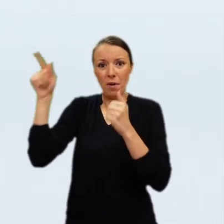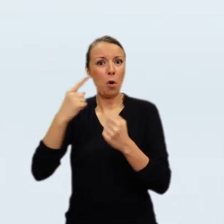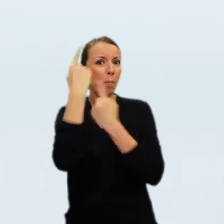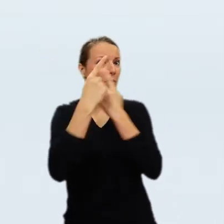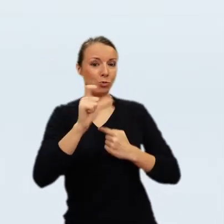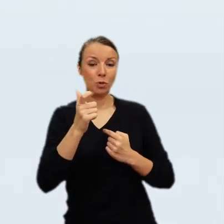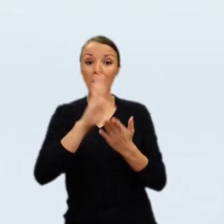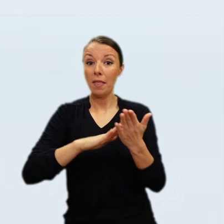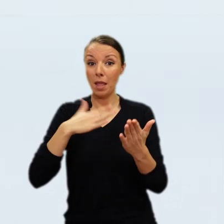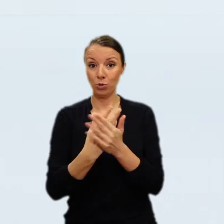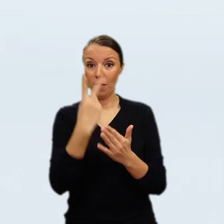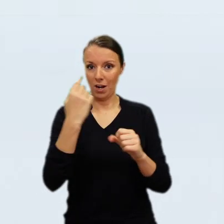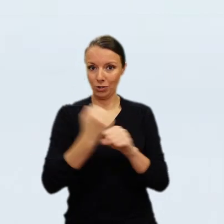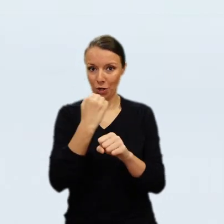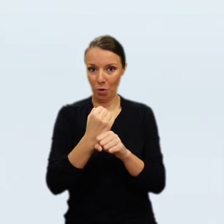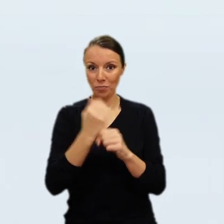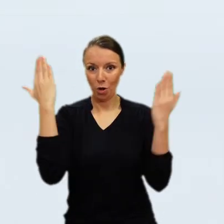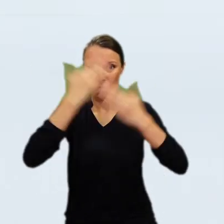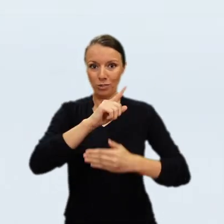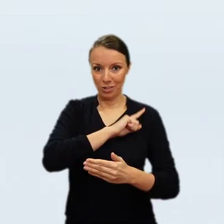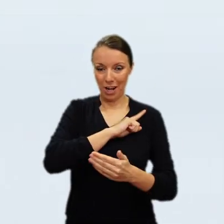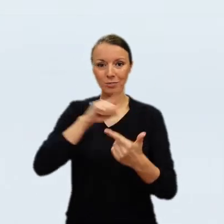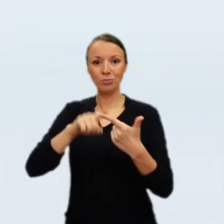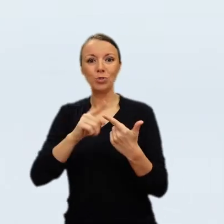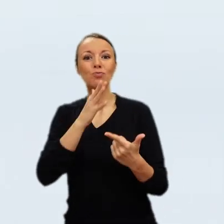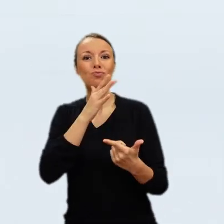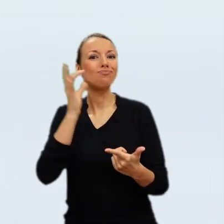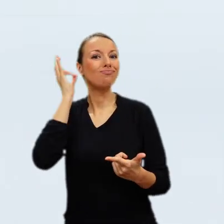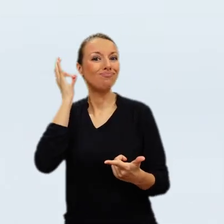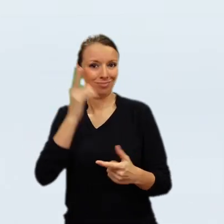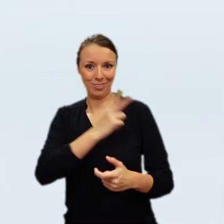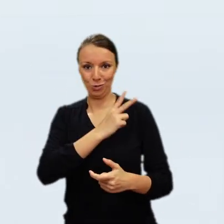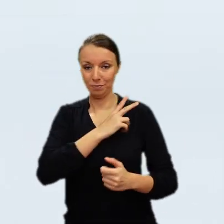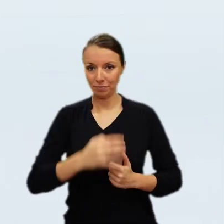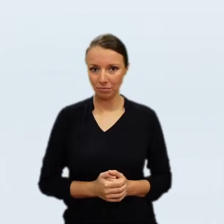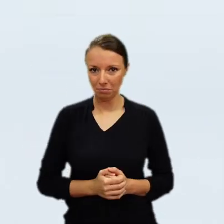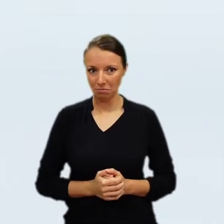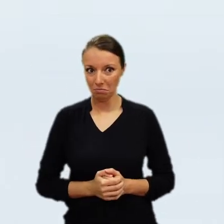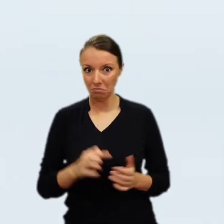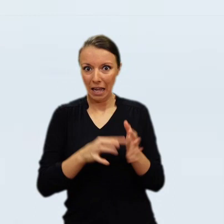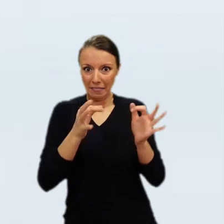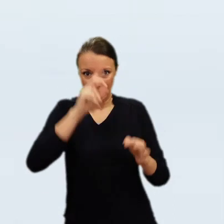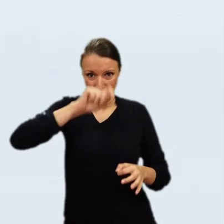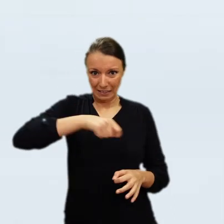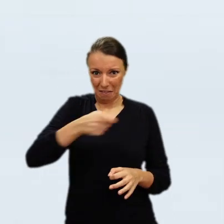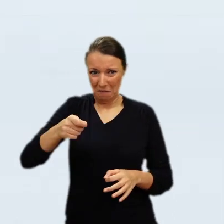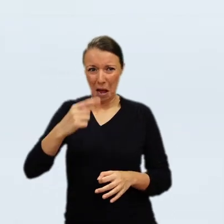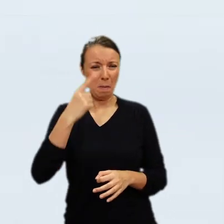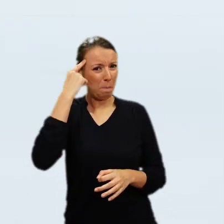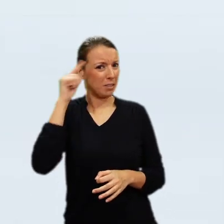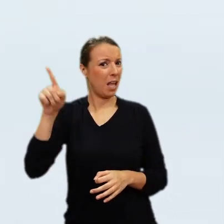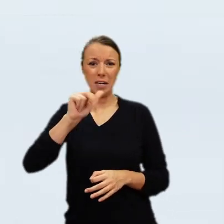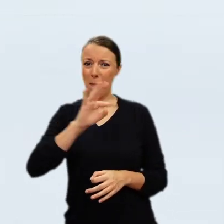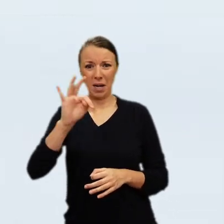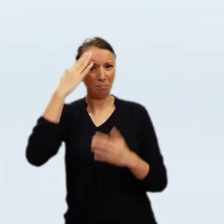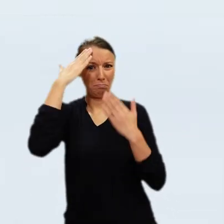the so-called Nightwatch, or the Jewish Bride, for example, I doubt he would recognize these paintings under the present titles. The so